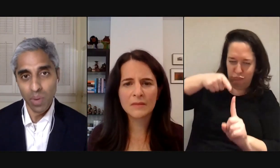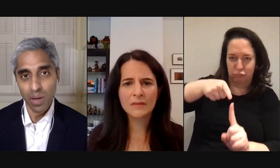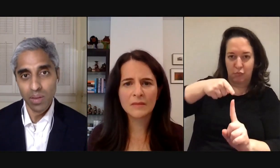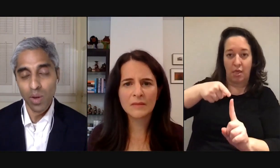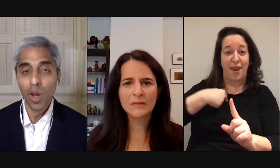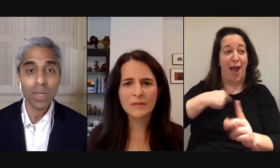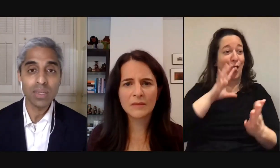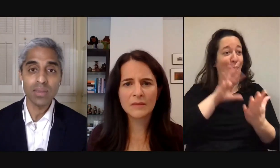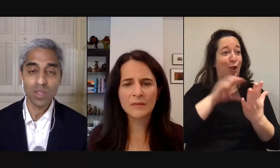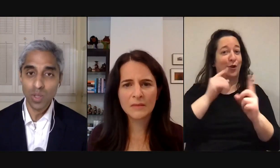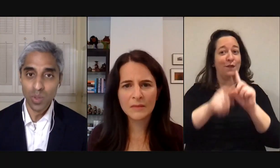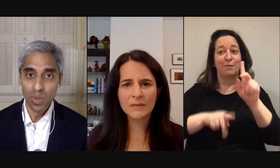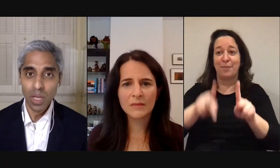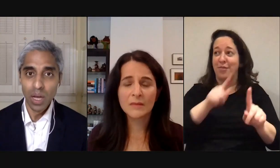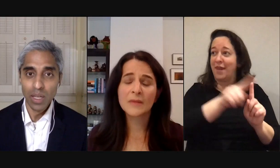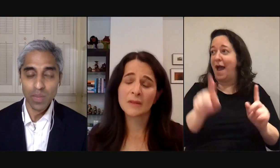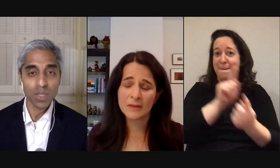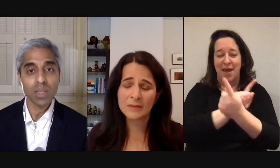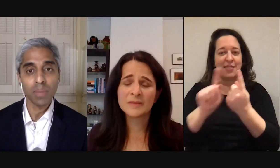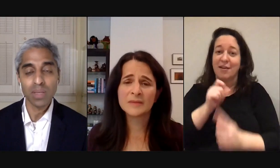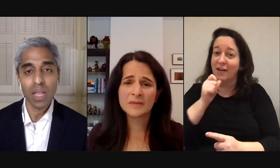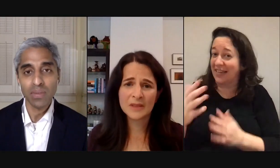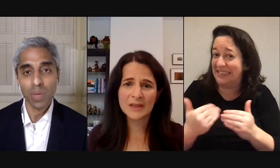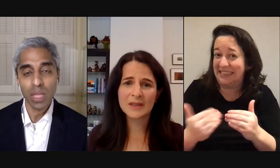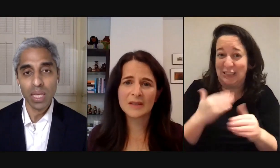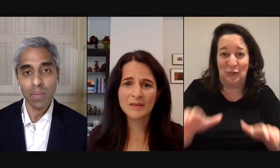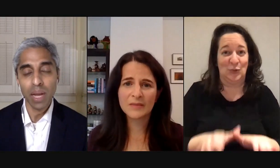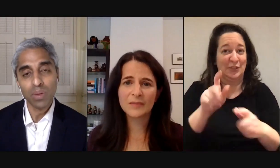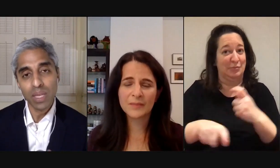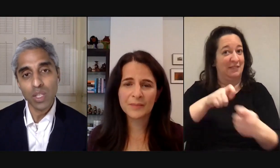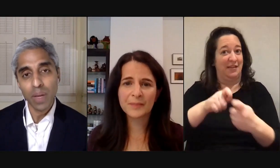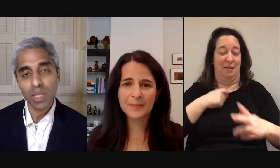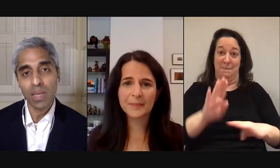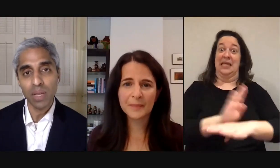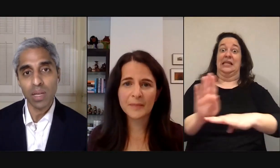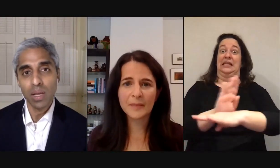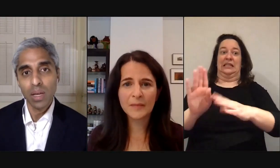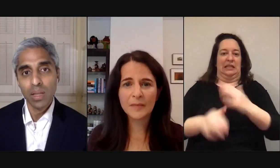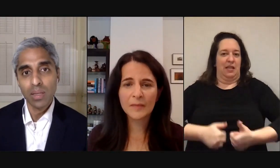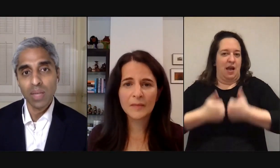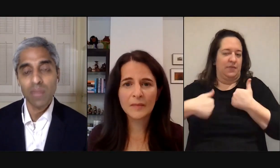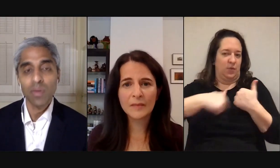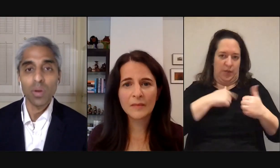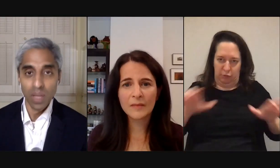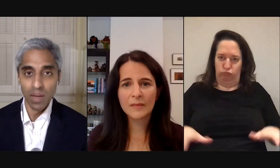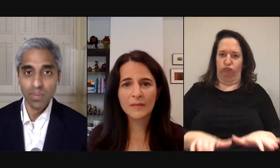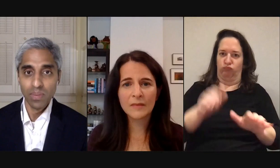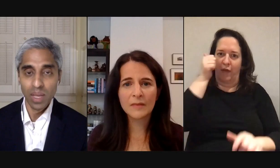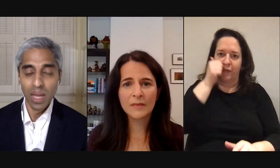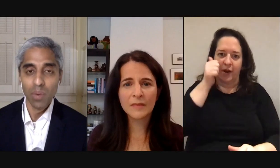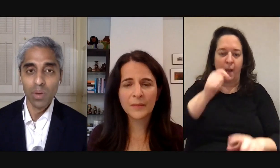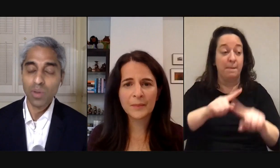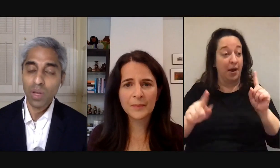i met everywhere they're not always easy to do especially in the busy lives that we lead but i will say especially given the state of the world